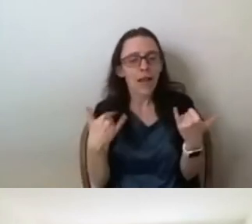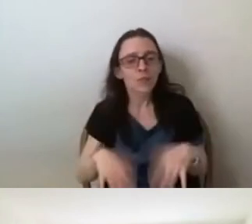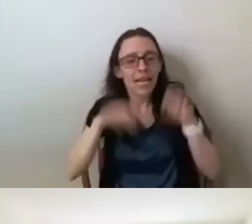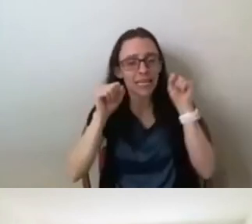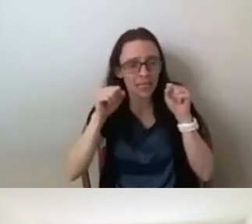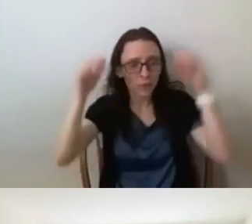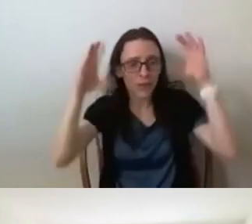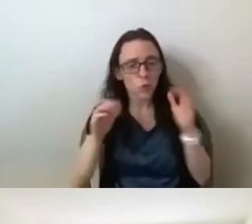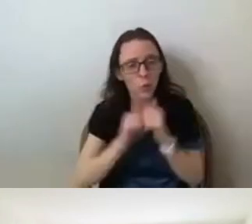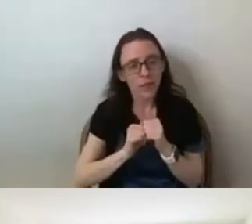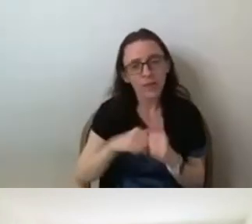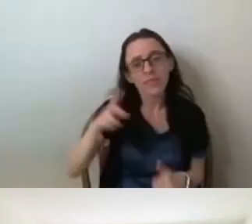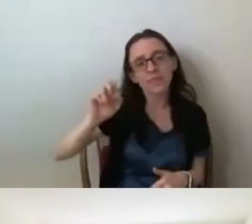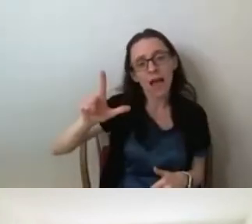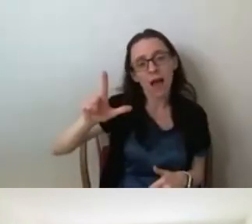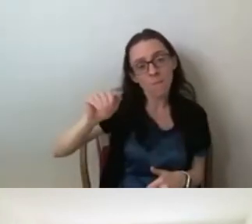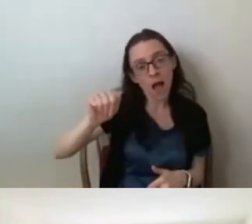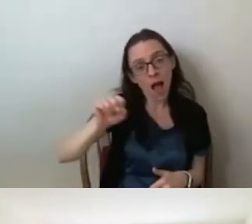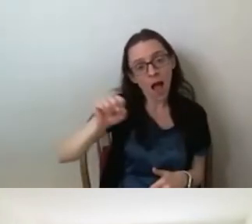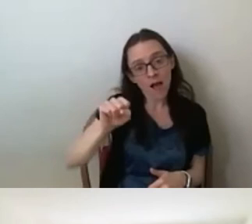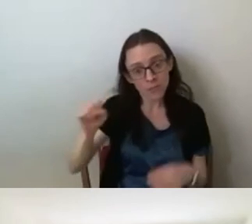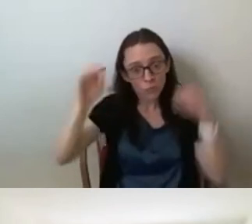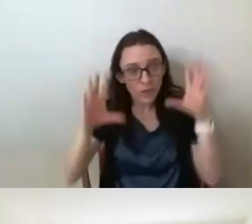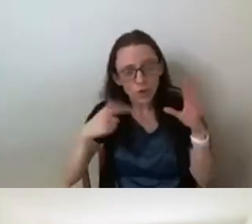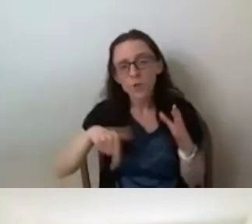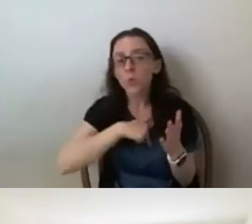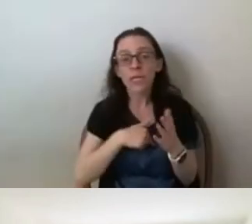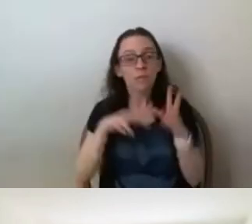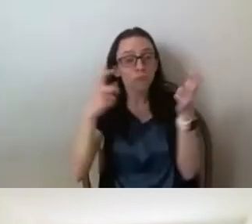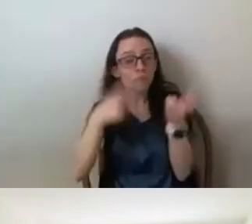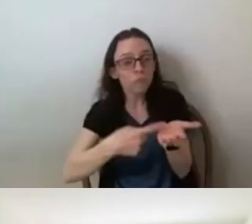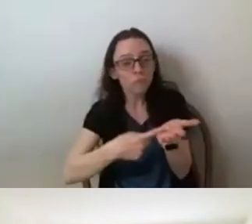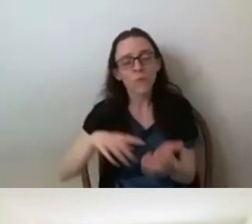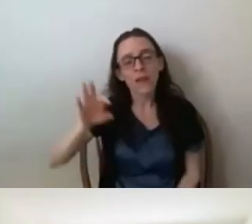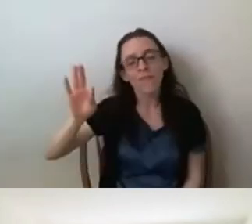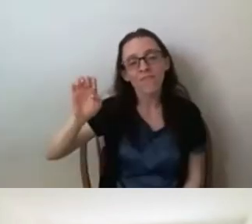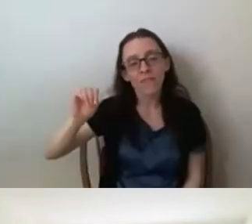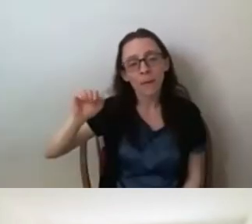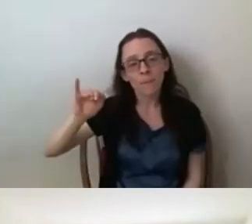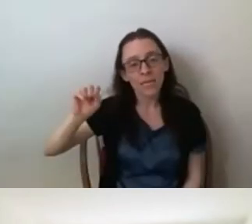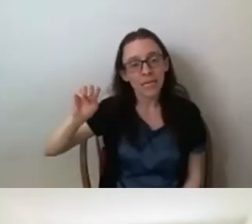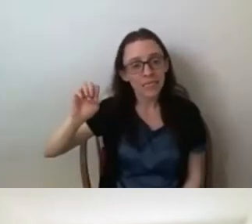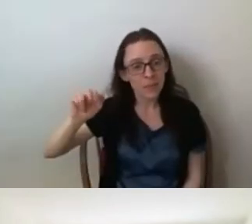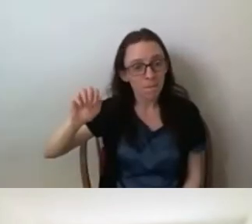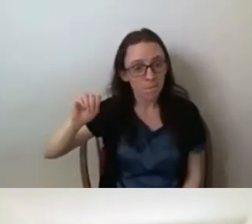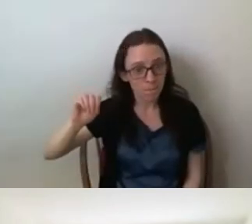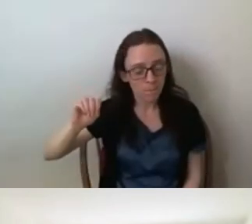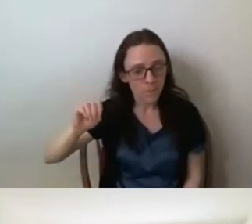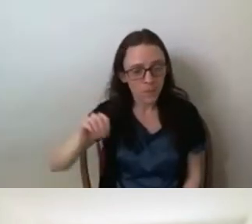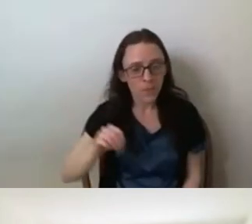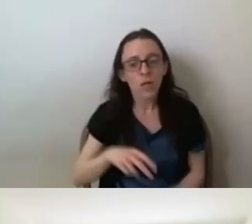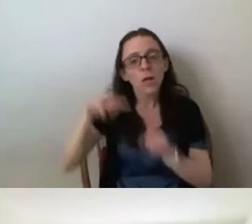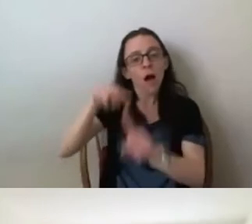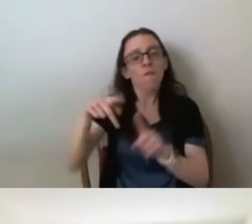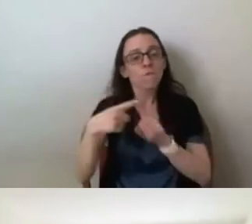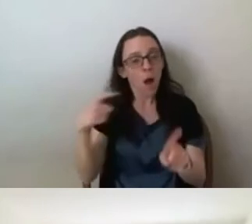And we discussed feminism between a feminist lens and a Black feminist lens.